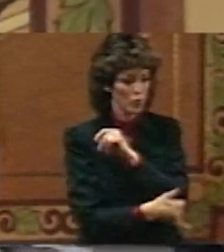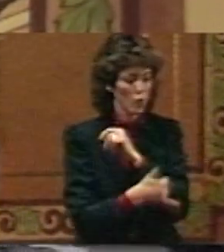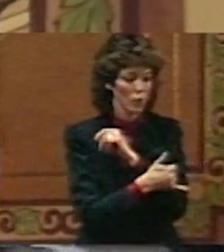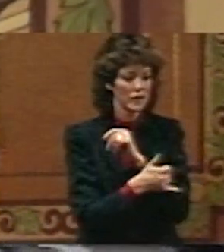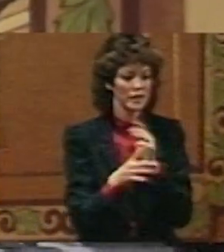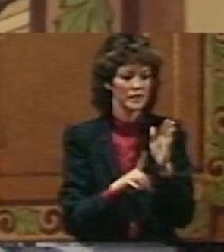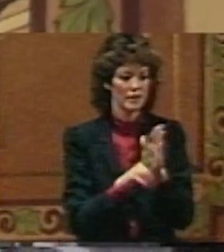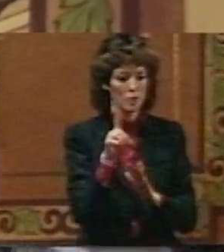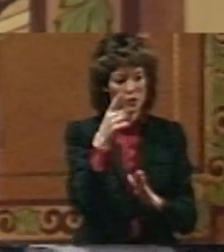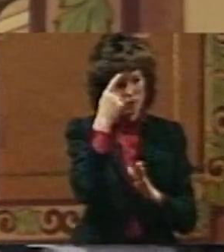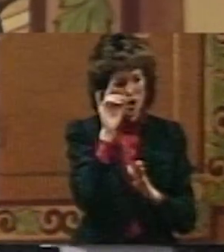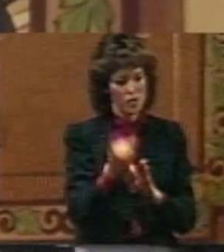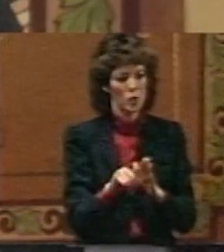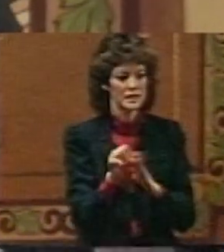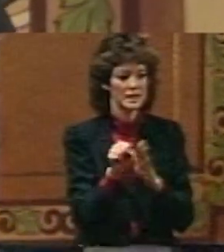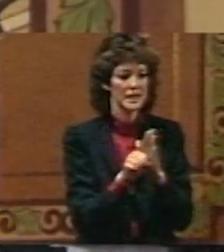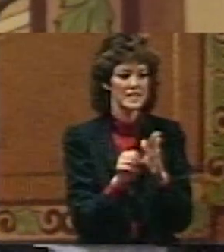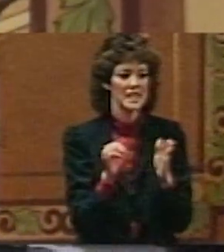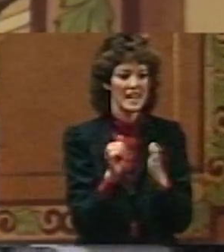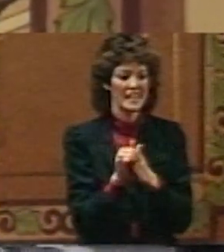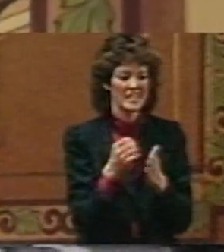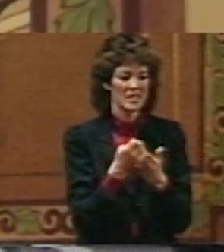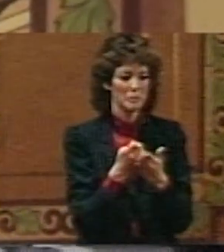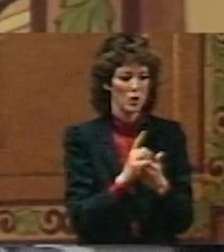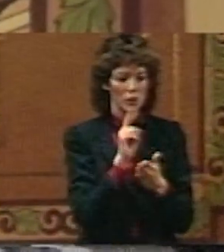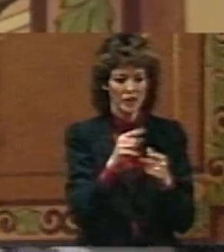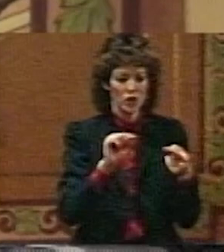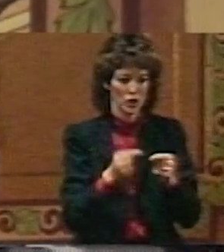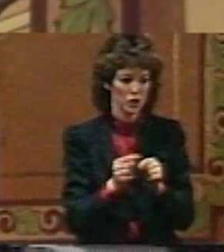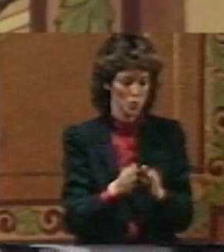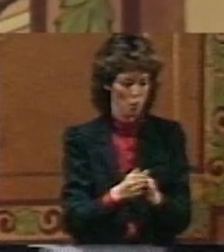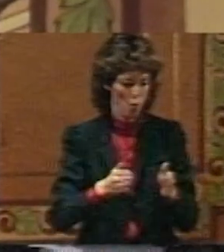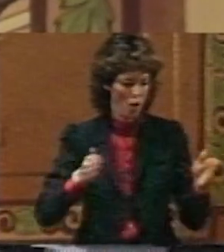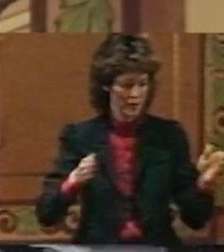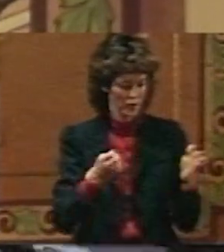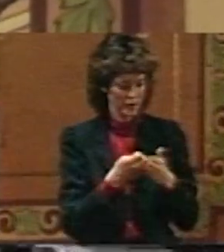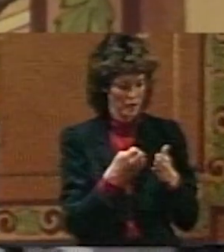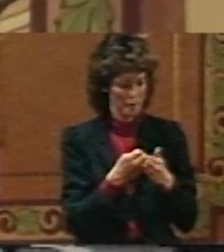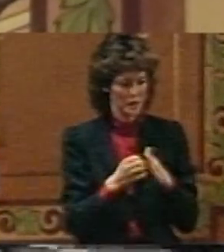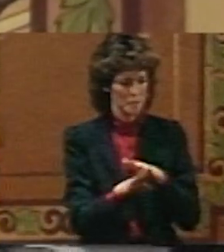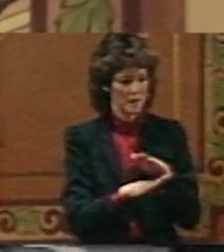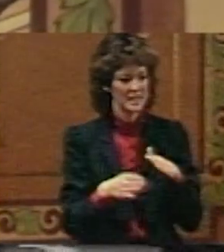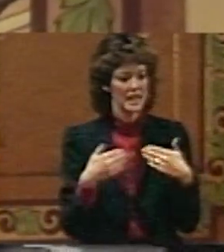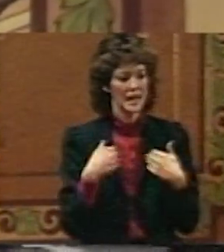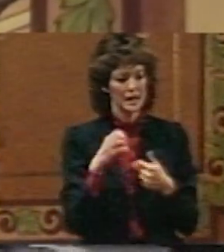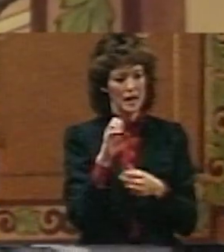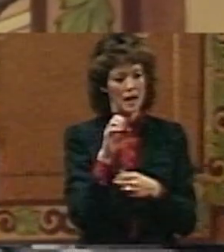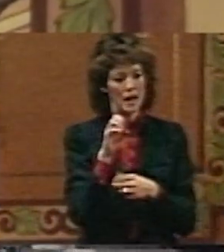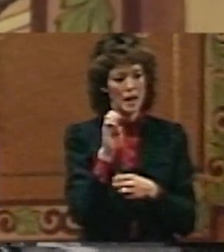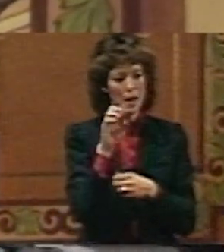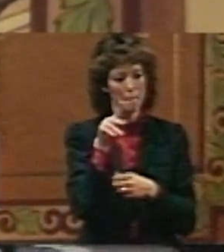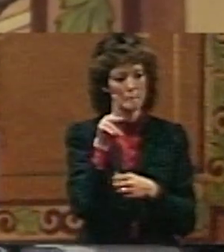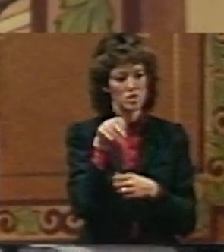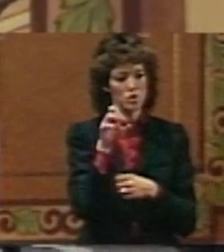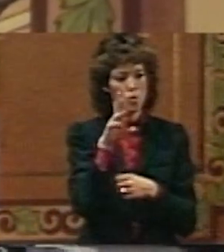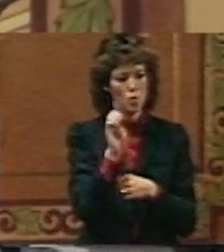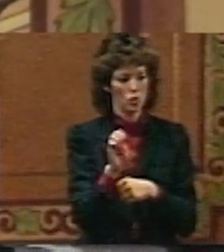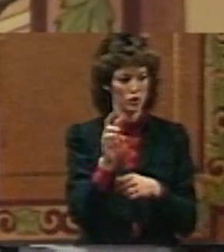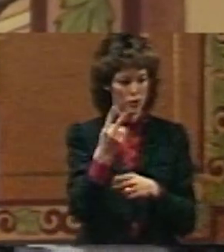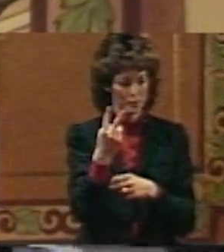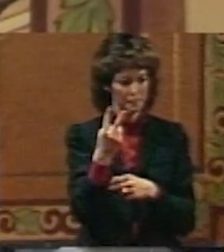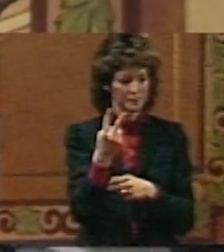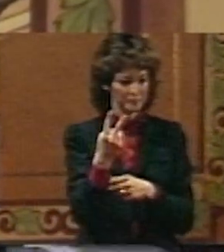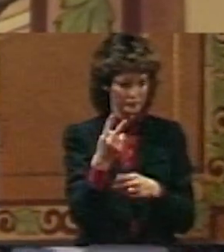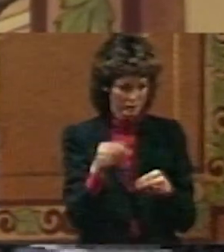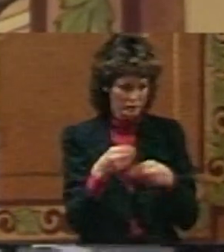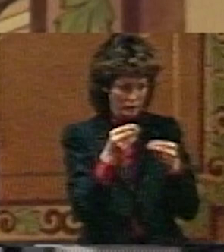it was essential for those states whose economies are really hurting to broaden their economic base. They had EPSCOR too, and they made more money available